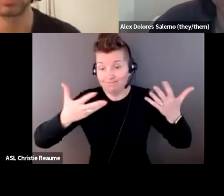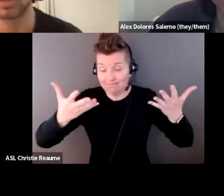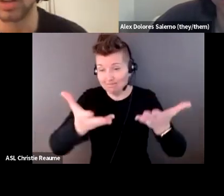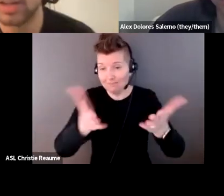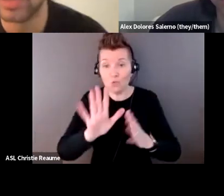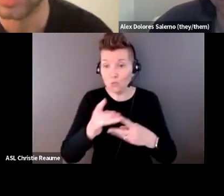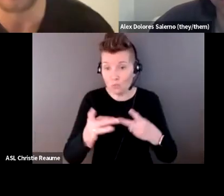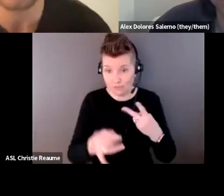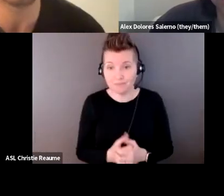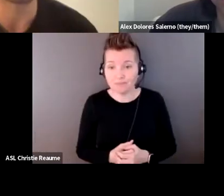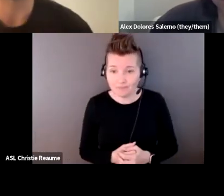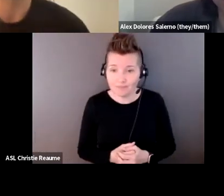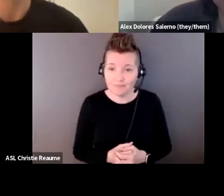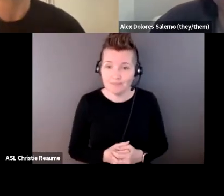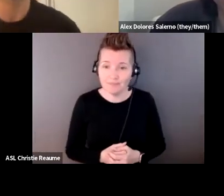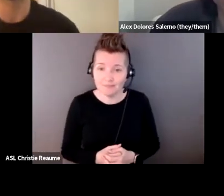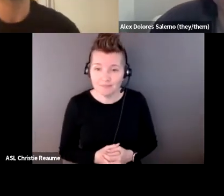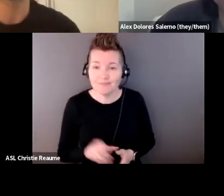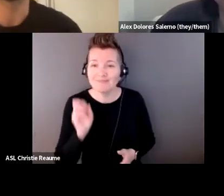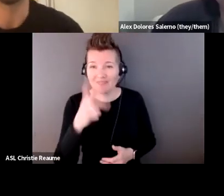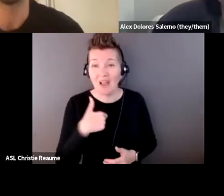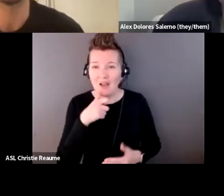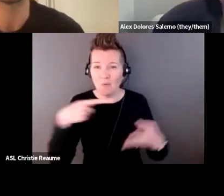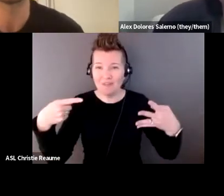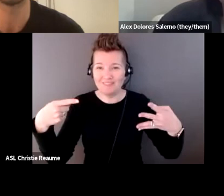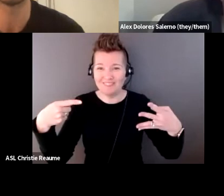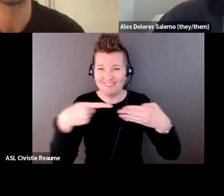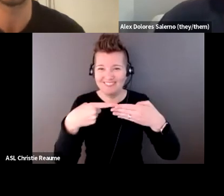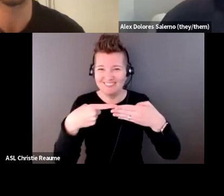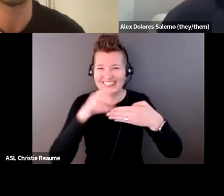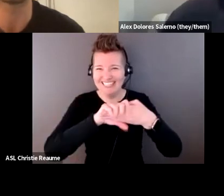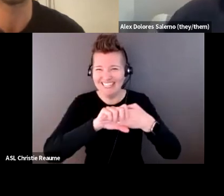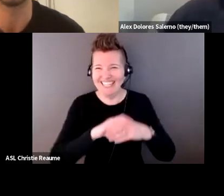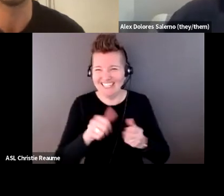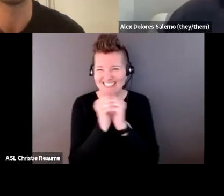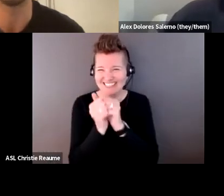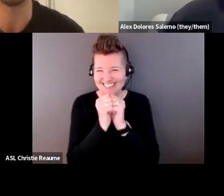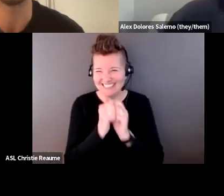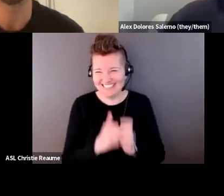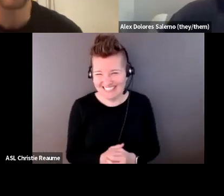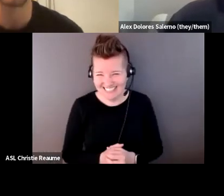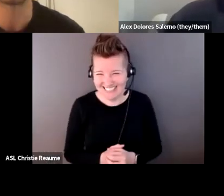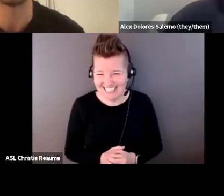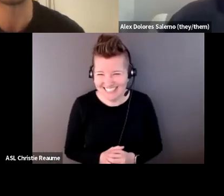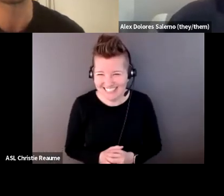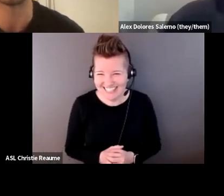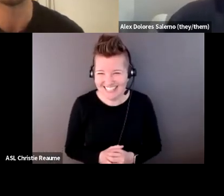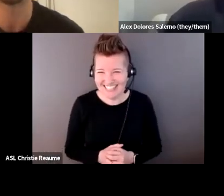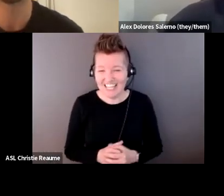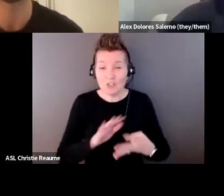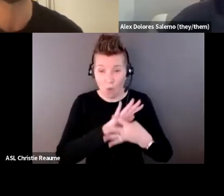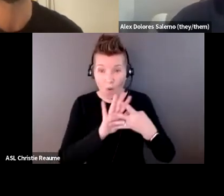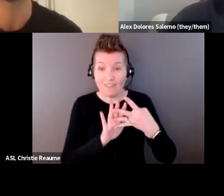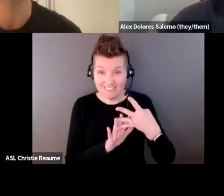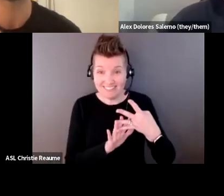Thanks, Sean. I'm going to do a combo because all of those questions are actually to me, the same question.